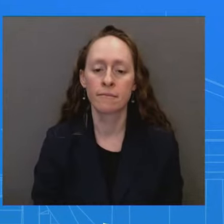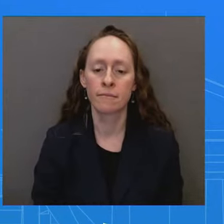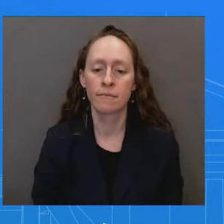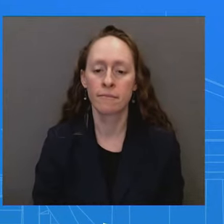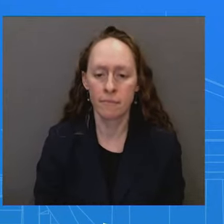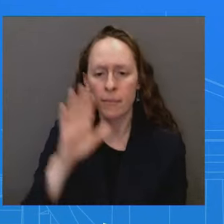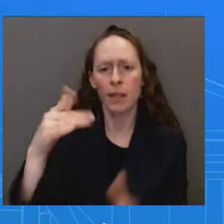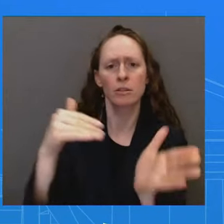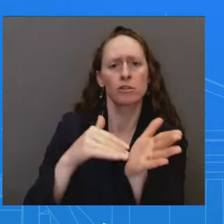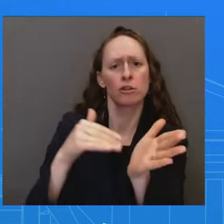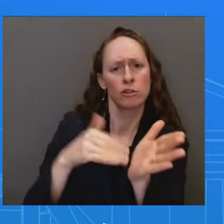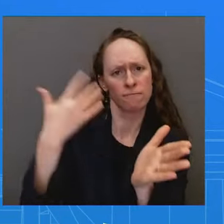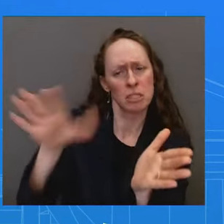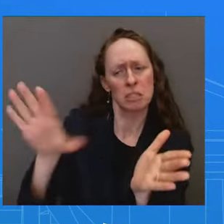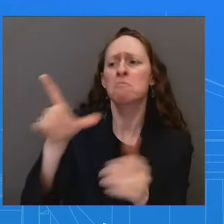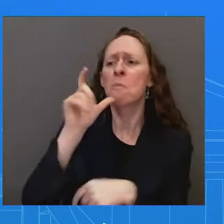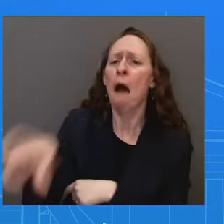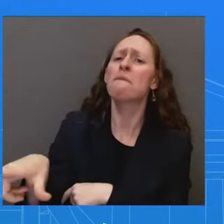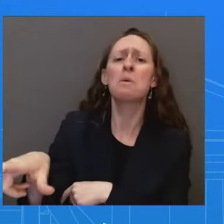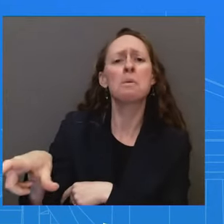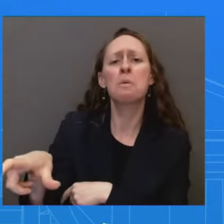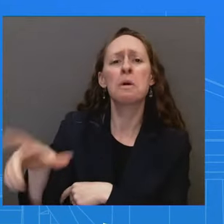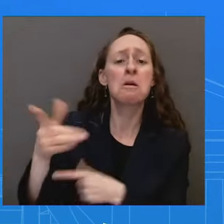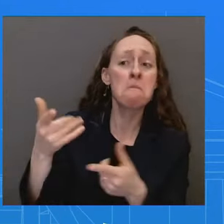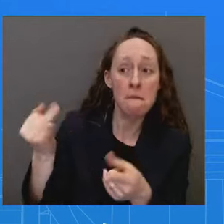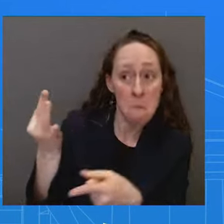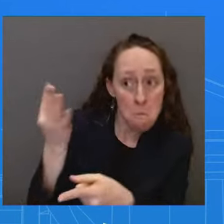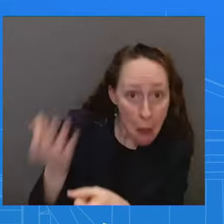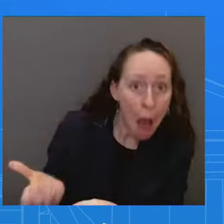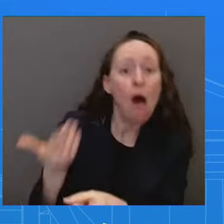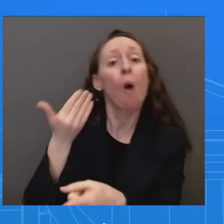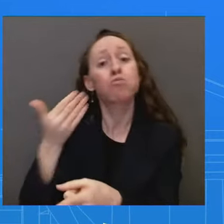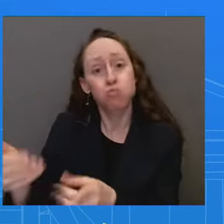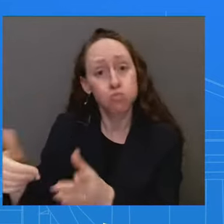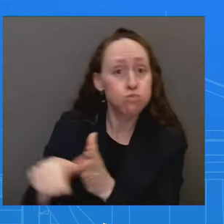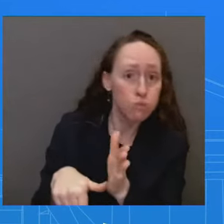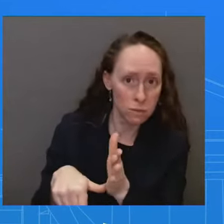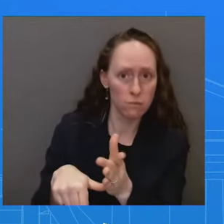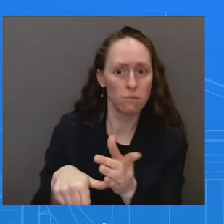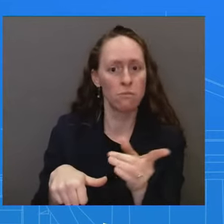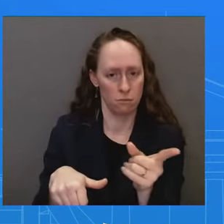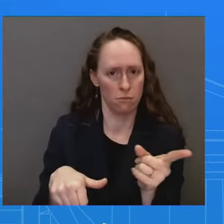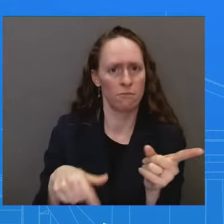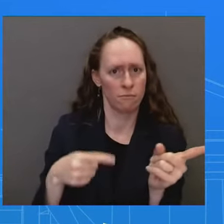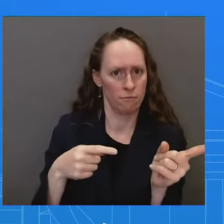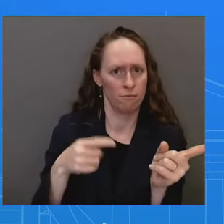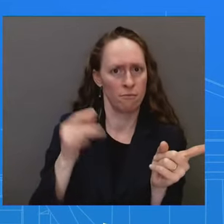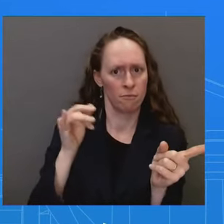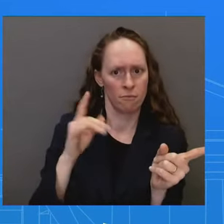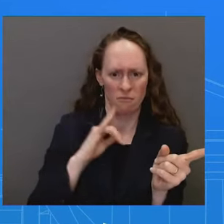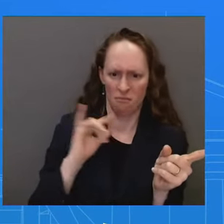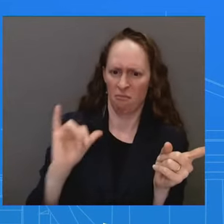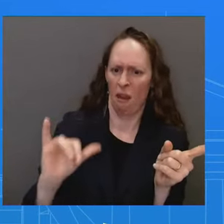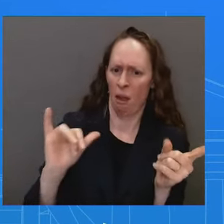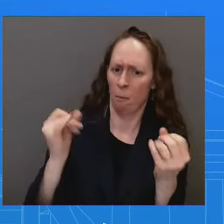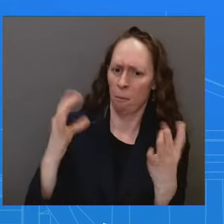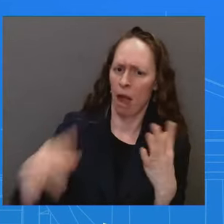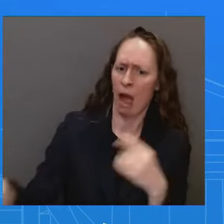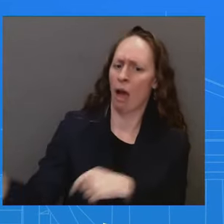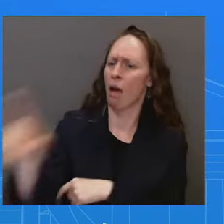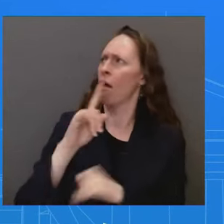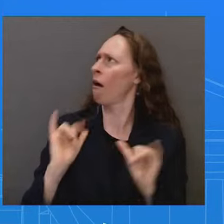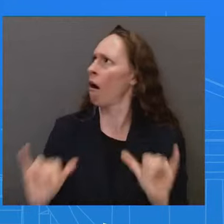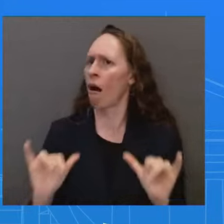the word elective. And I wonder whether you think then that that is, means the use of that to describe it last week by the Pentagon was fully transparent.